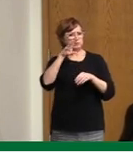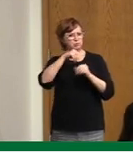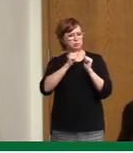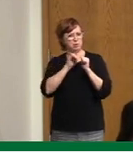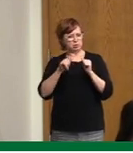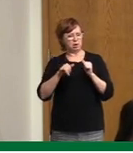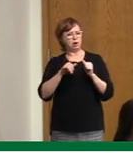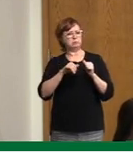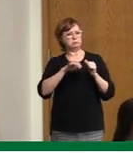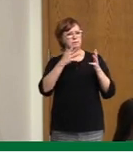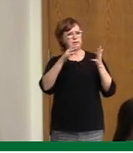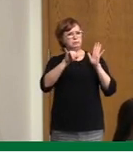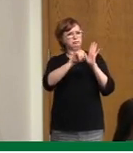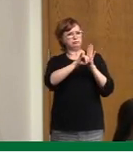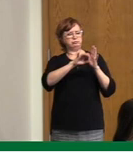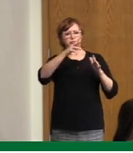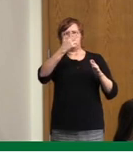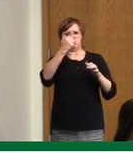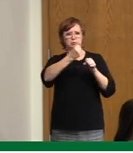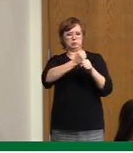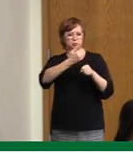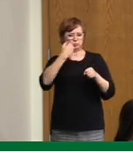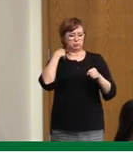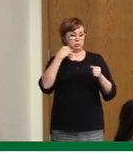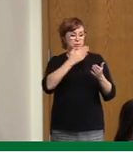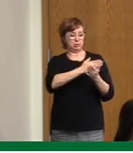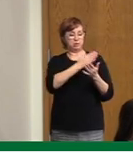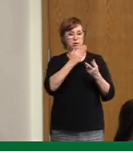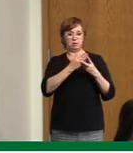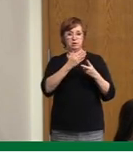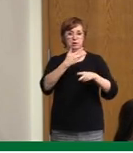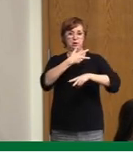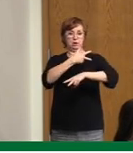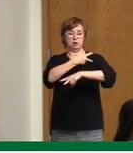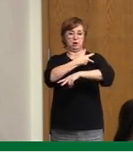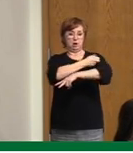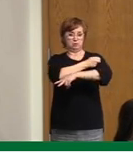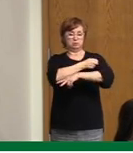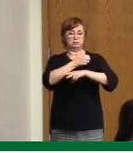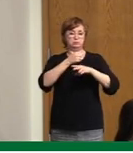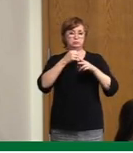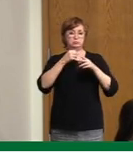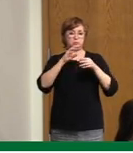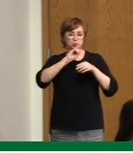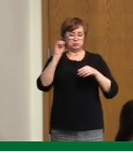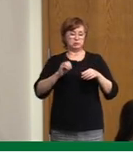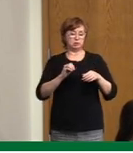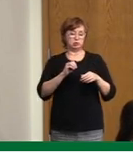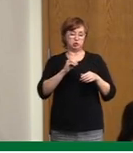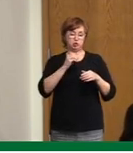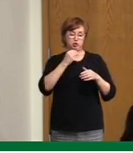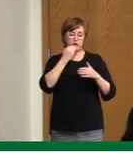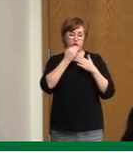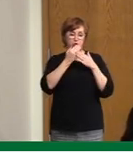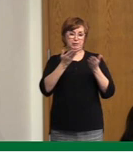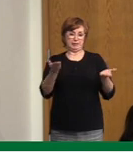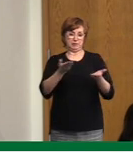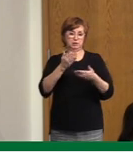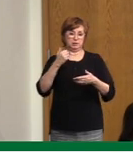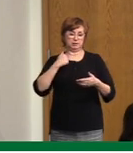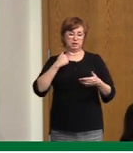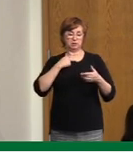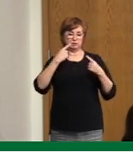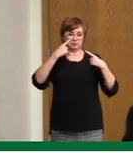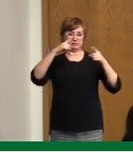our country. So I'm feeling very comfortable with how we're going to distribute when the vaccine